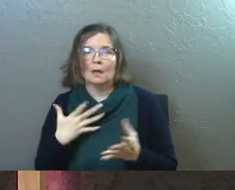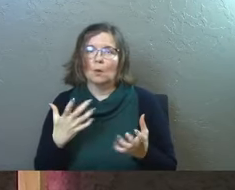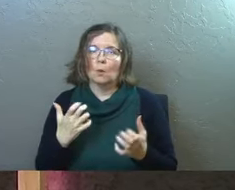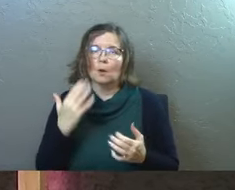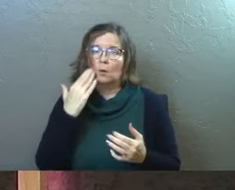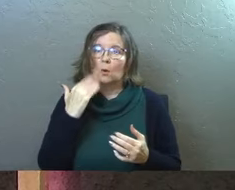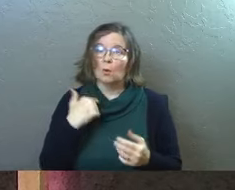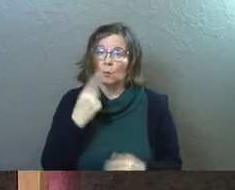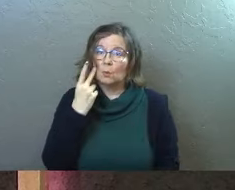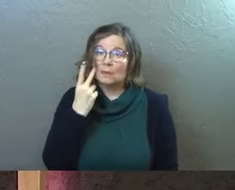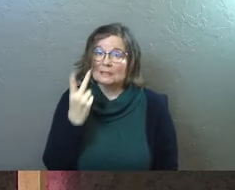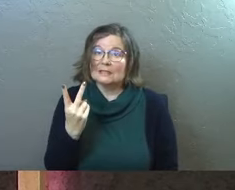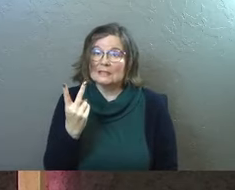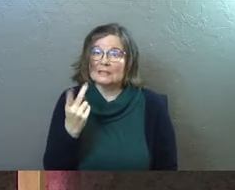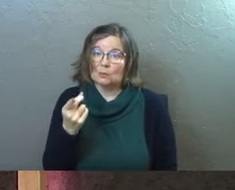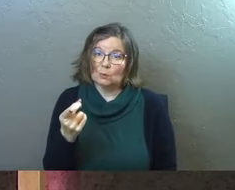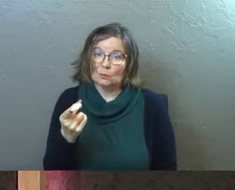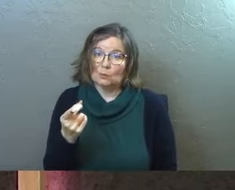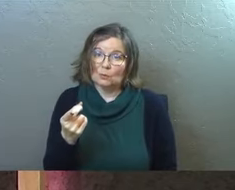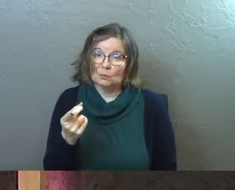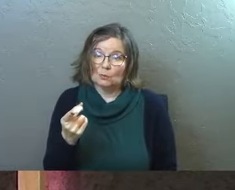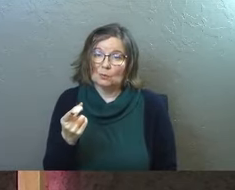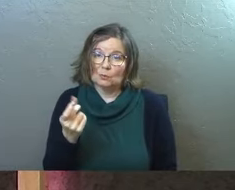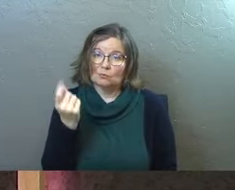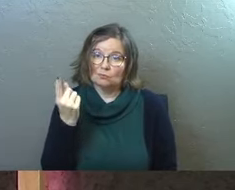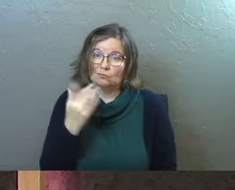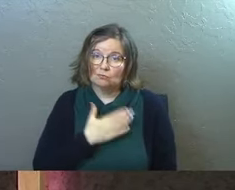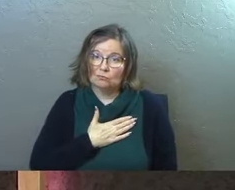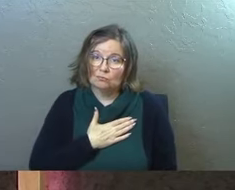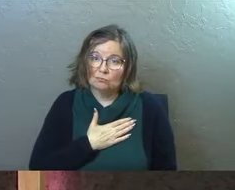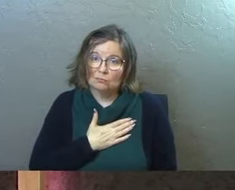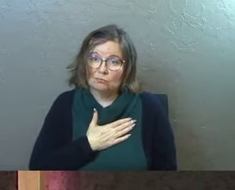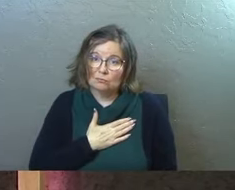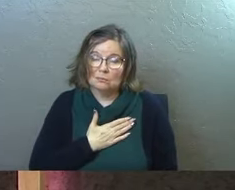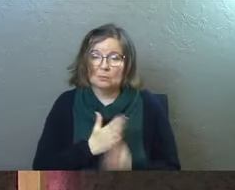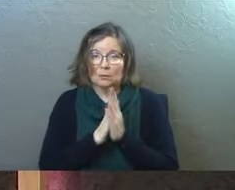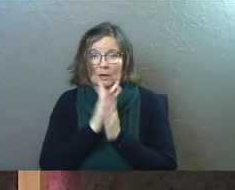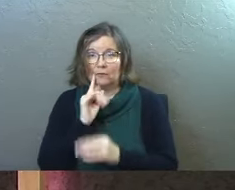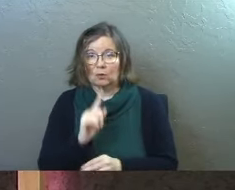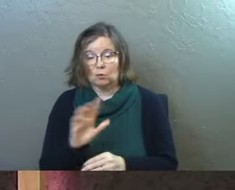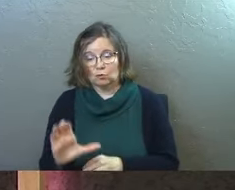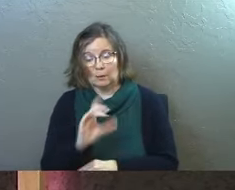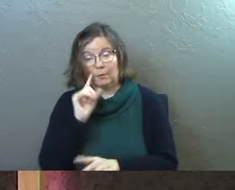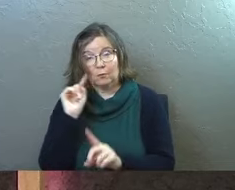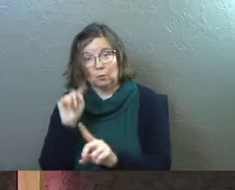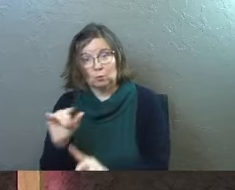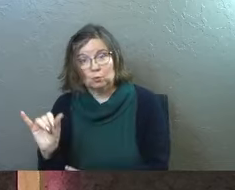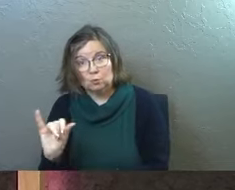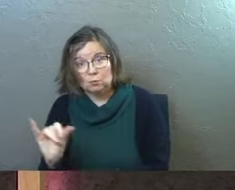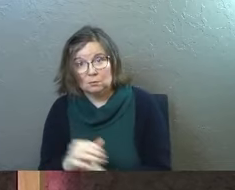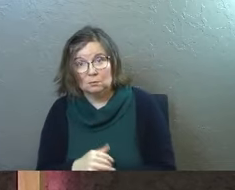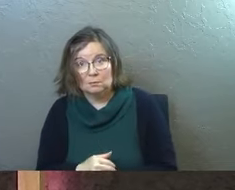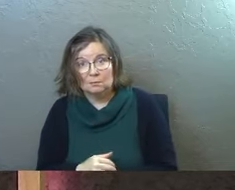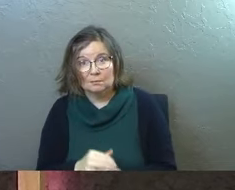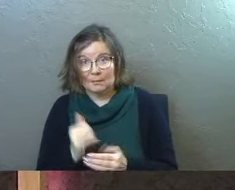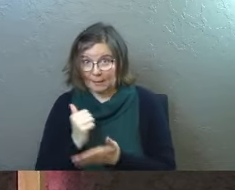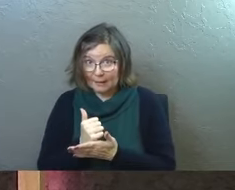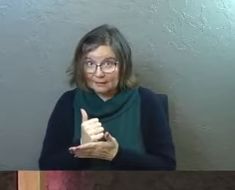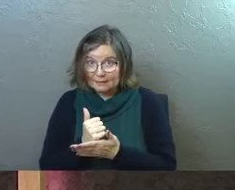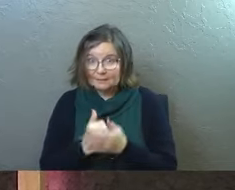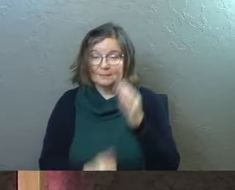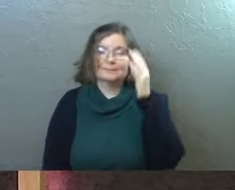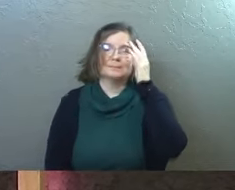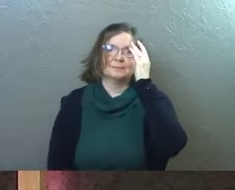I just want to know that we see, want you to know, we see you. We see you. We're praying for you. Christmas is for you also. Amen.